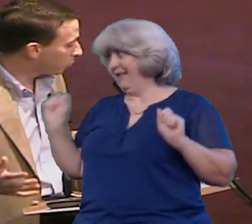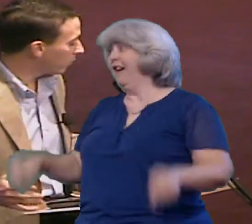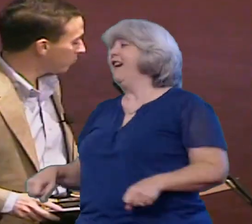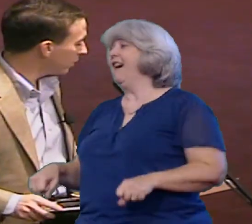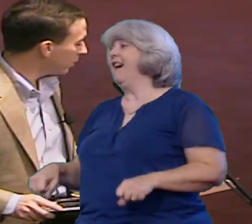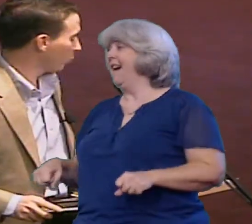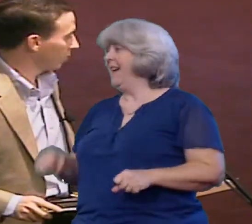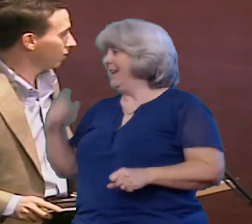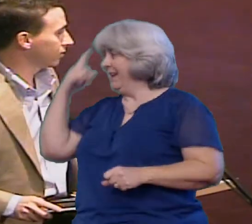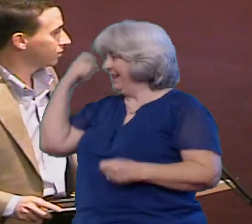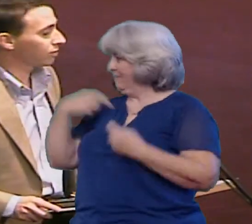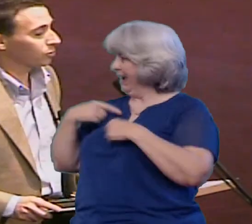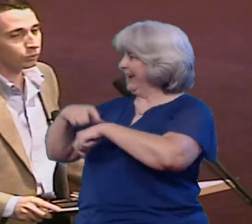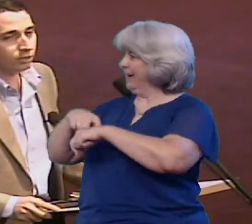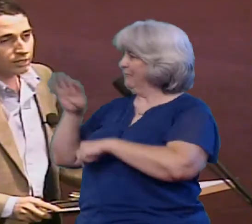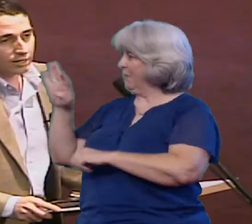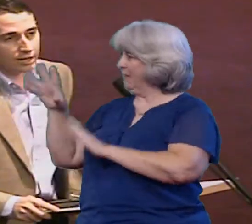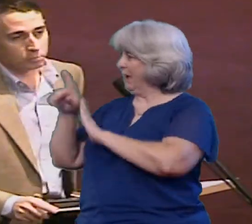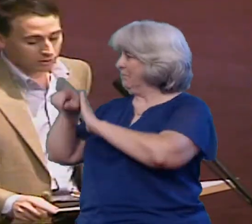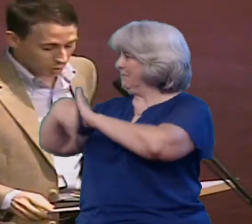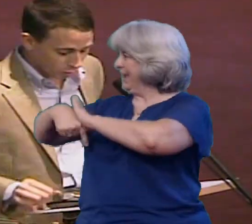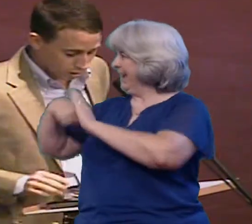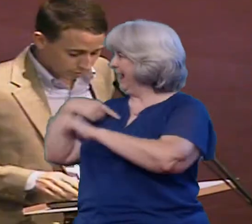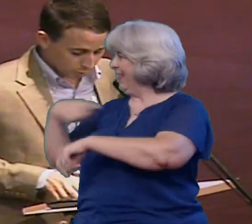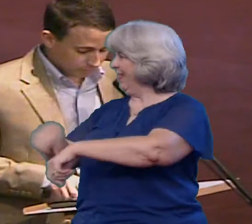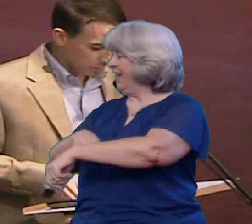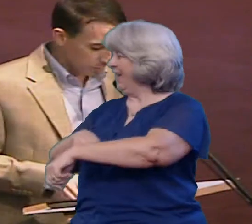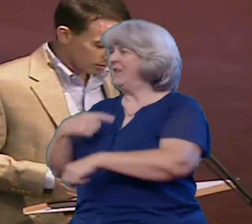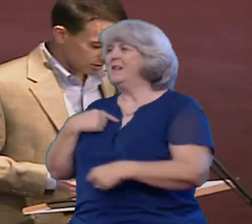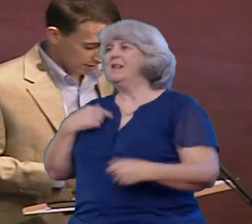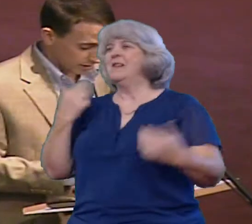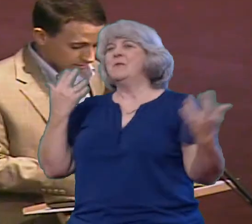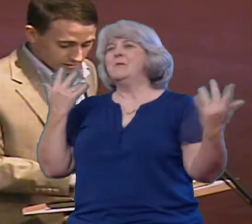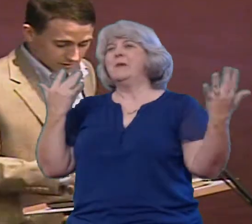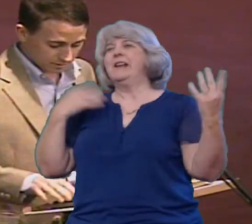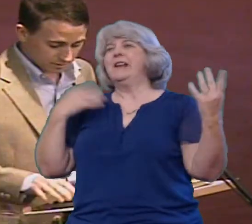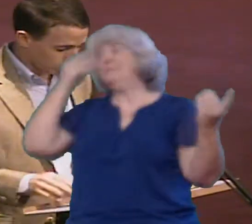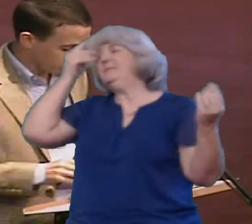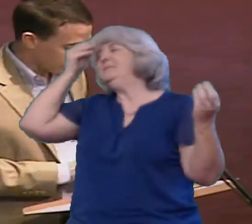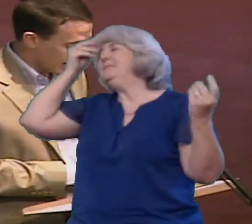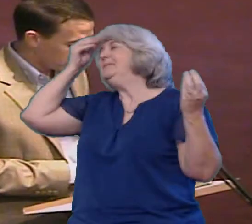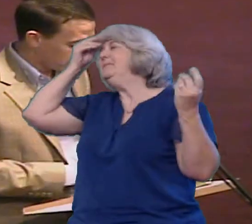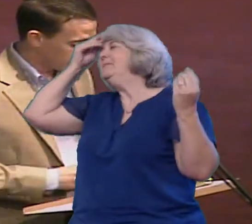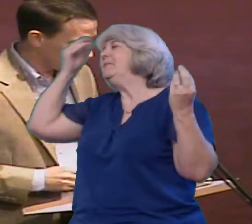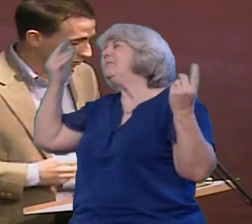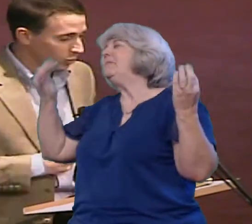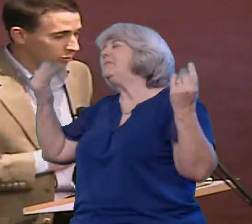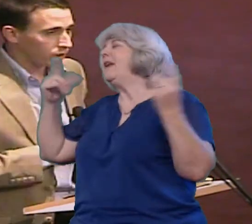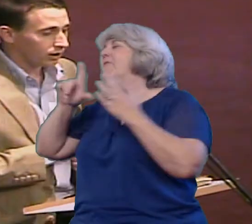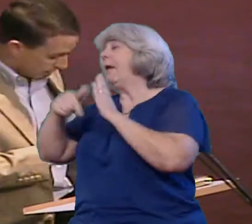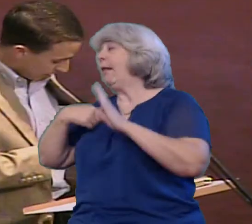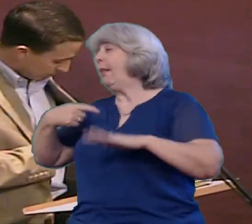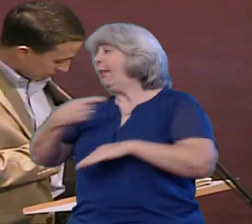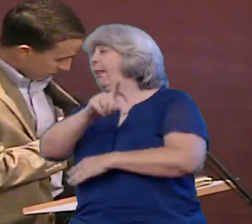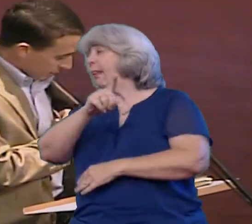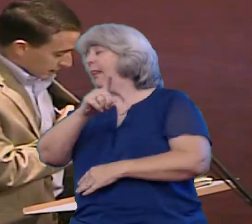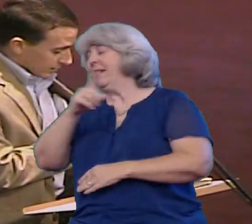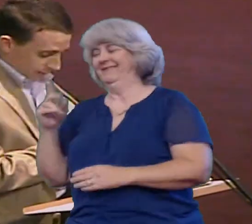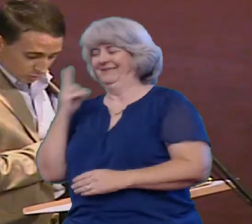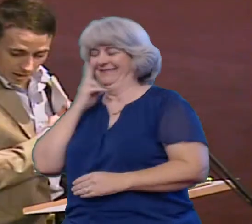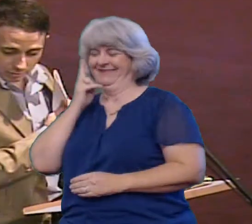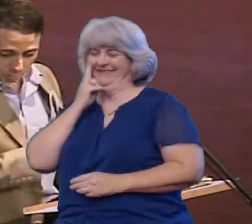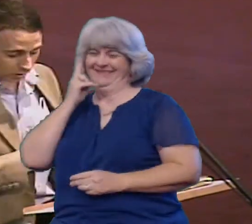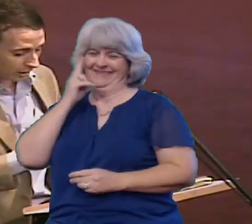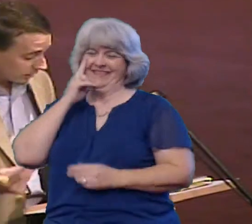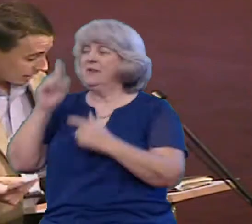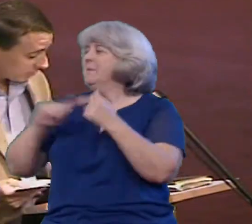get 45 minutes worth of it So I'm going to hold off for a few minutes And we'll do that But it is good to be here tonight I